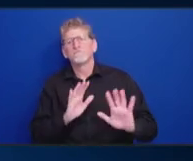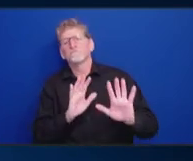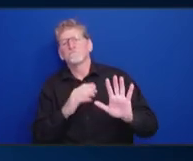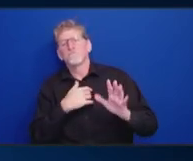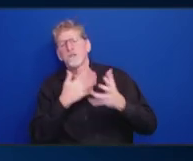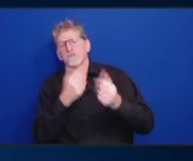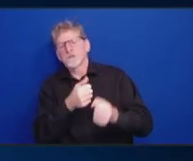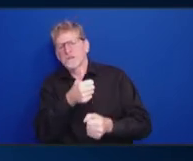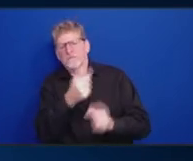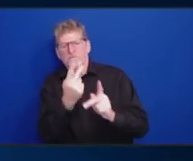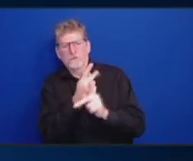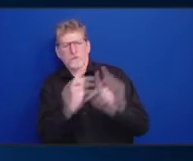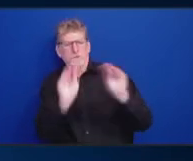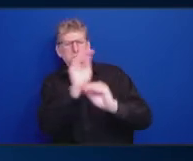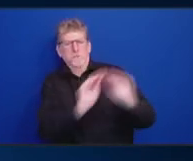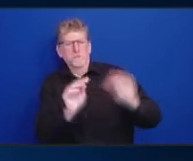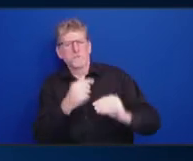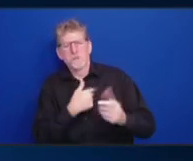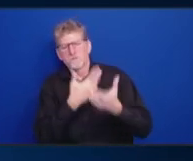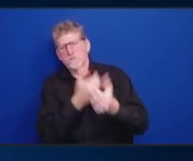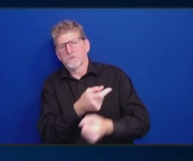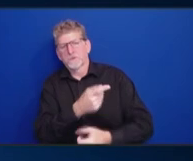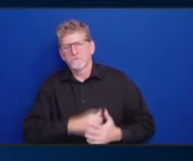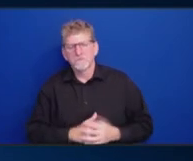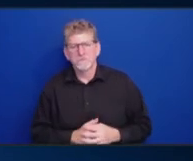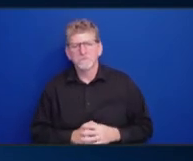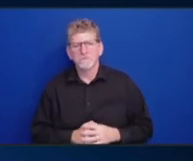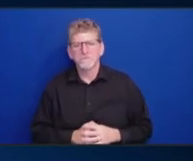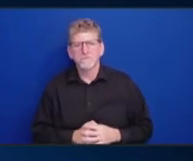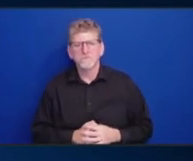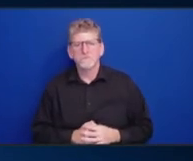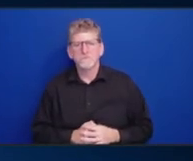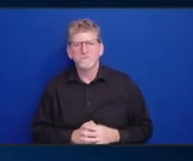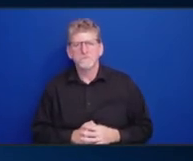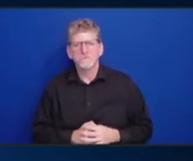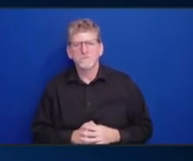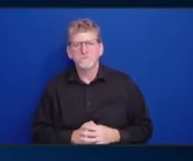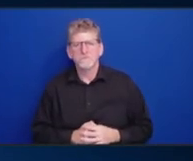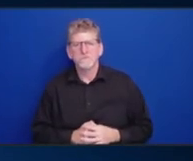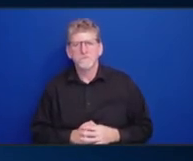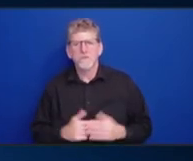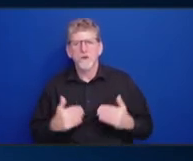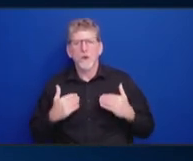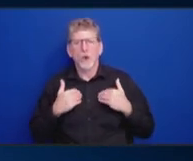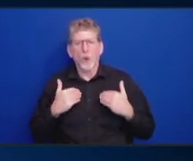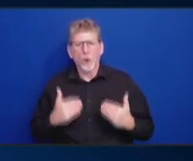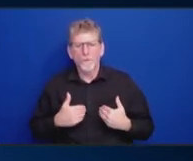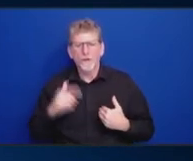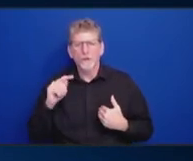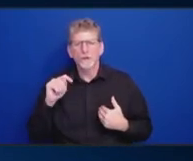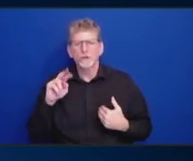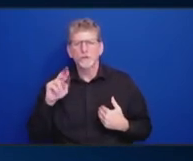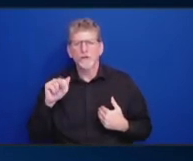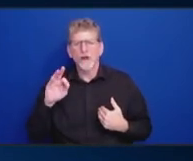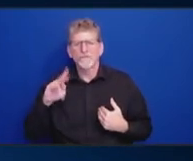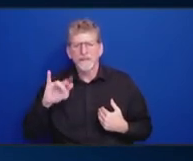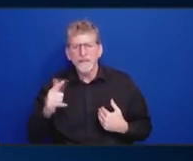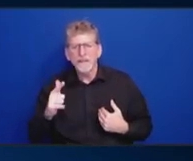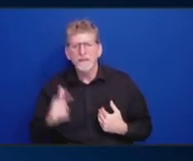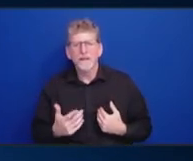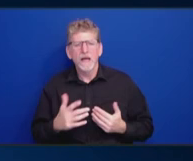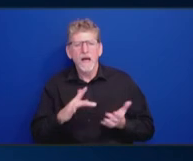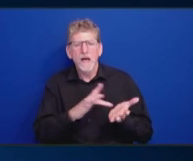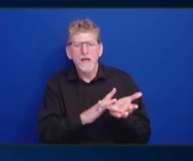I'm okay with moving the human trafficking exploitation, gender-based violence into healthcare, but I know it crosses all the different sectors,